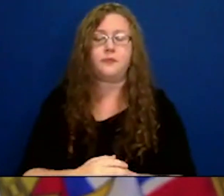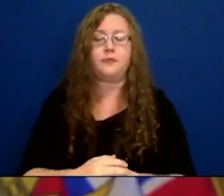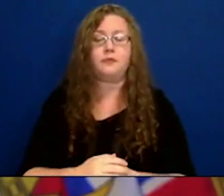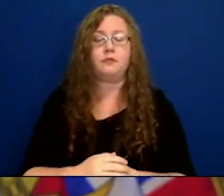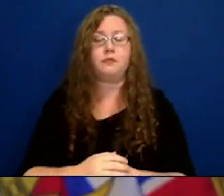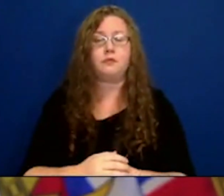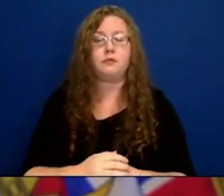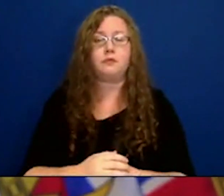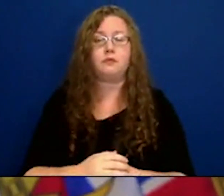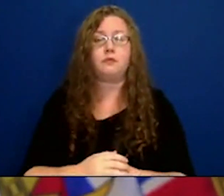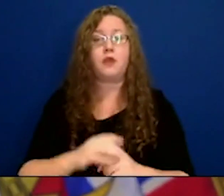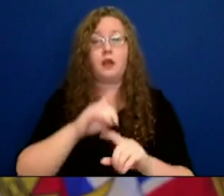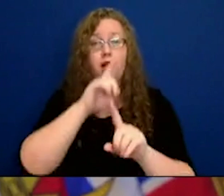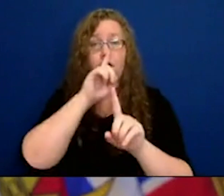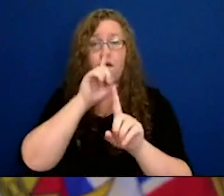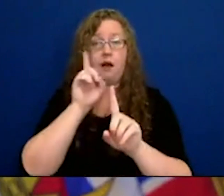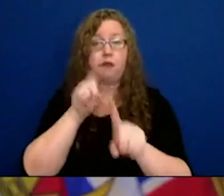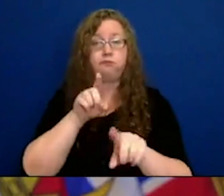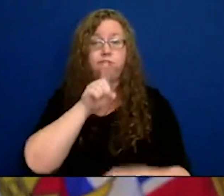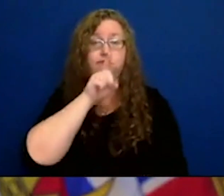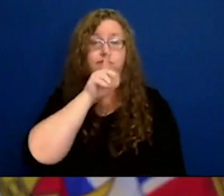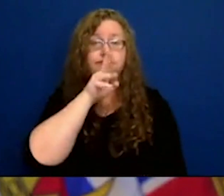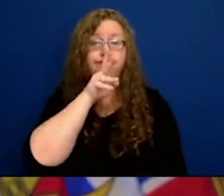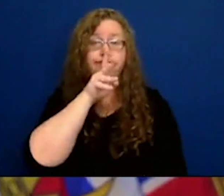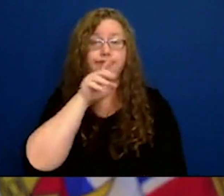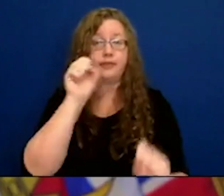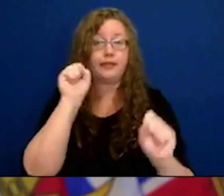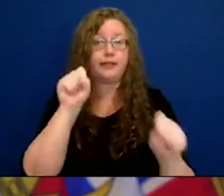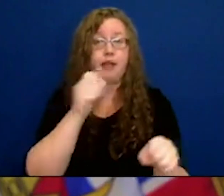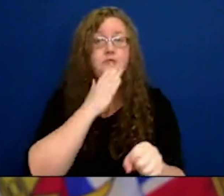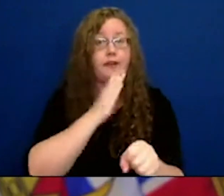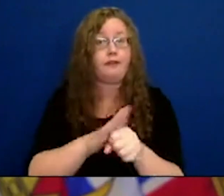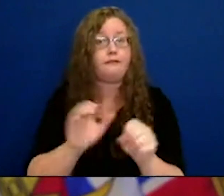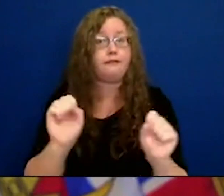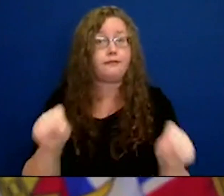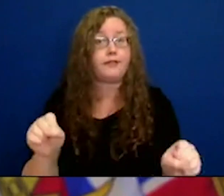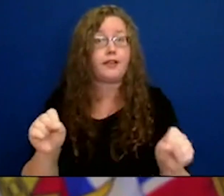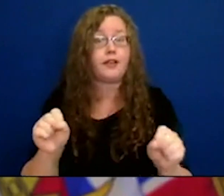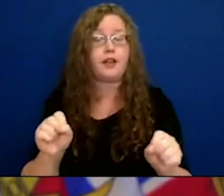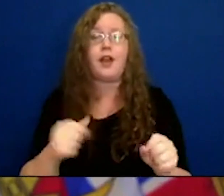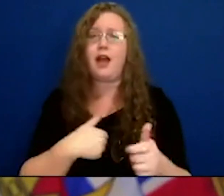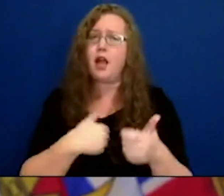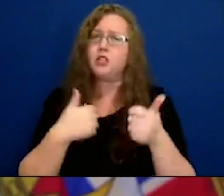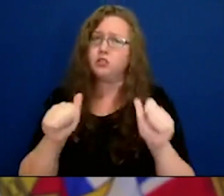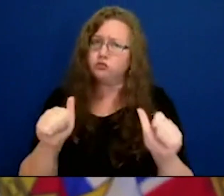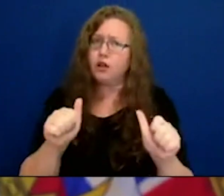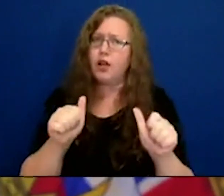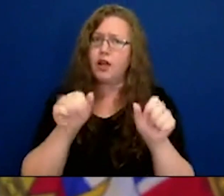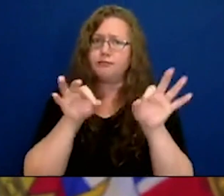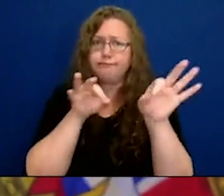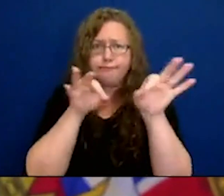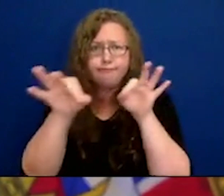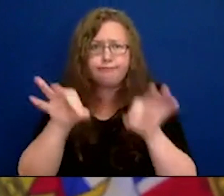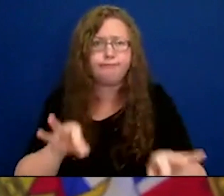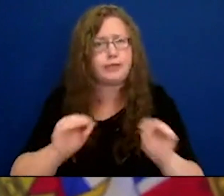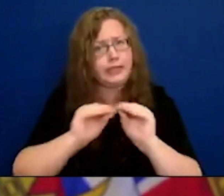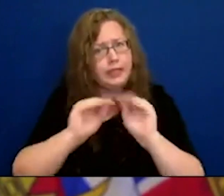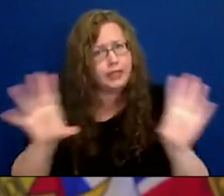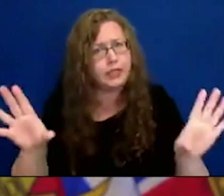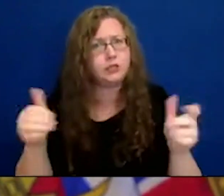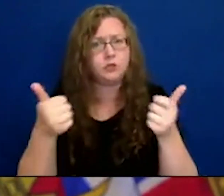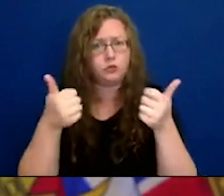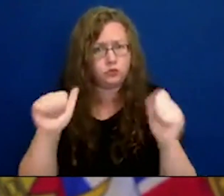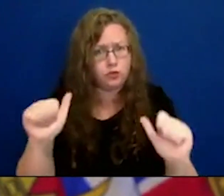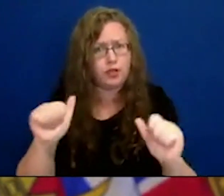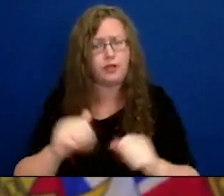We have the ability to give an order verbally. And I try to be very precise in the language I use. When that